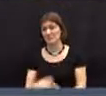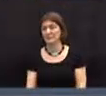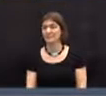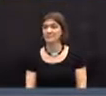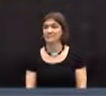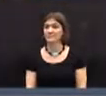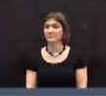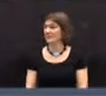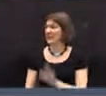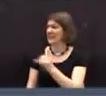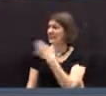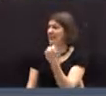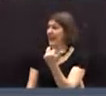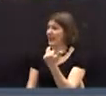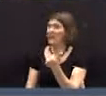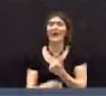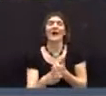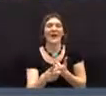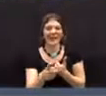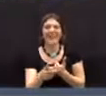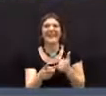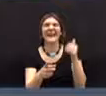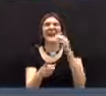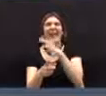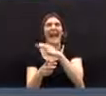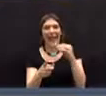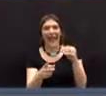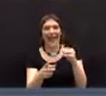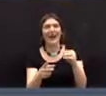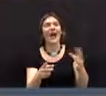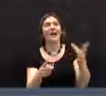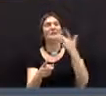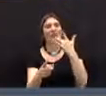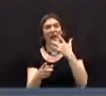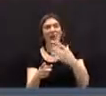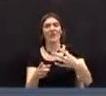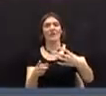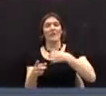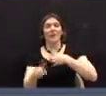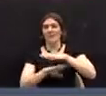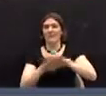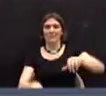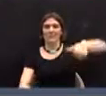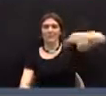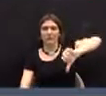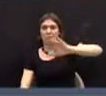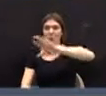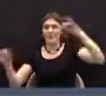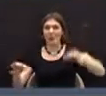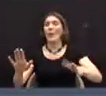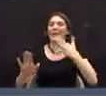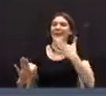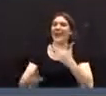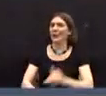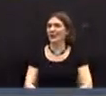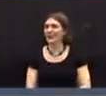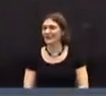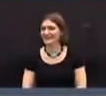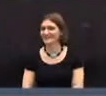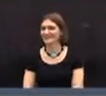Is that better? And overturning the... And overriding your decision. Thank you.